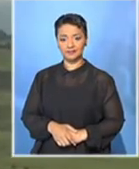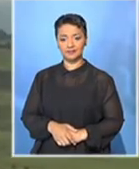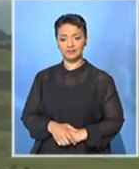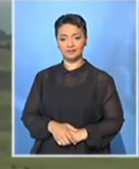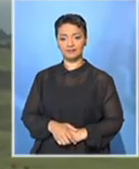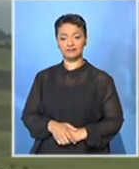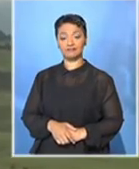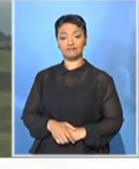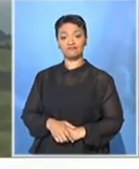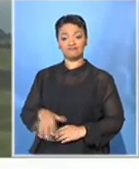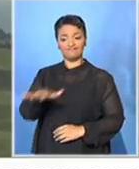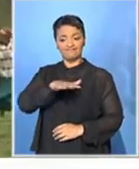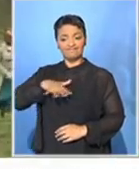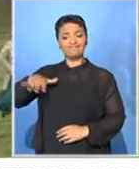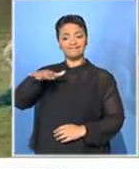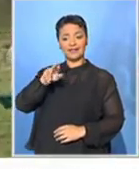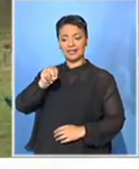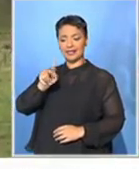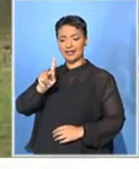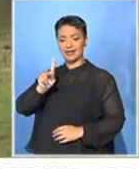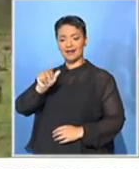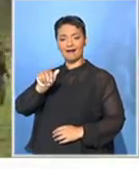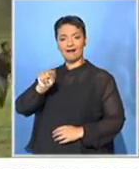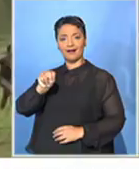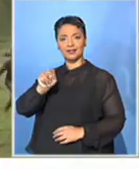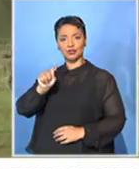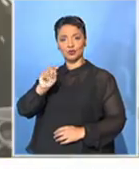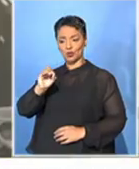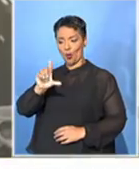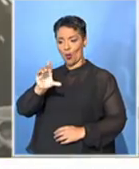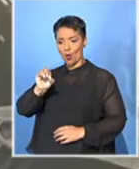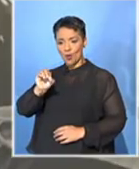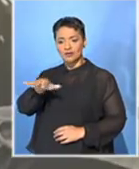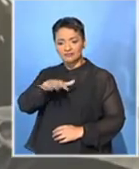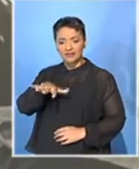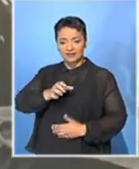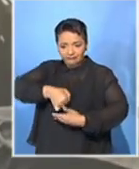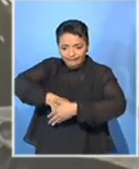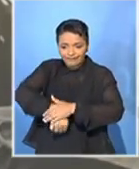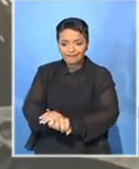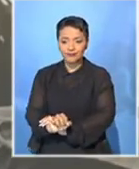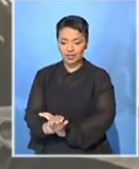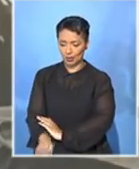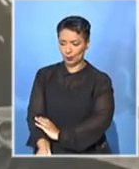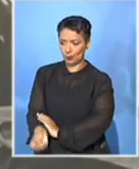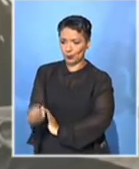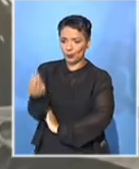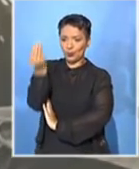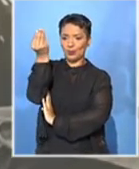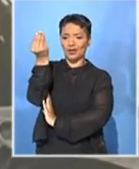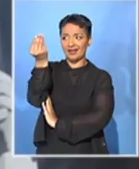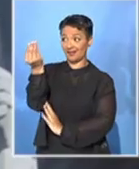Born in this village of Nkandolo in Bizana, Oliver Tambo went on to become one of the country's greatest leaders